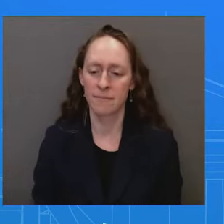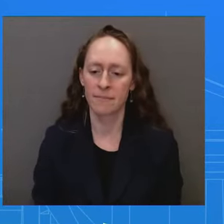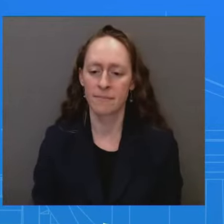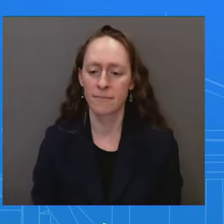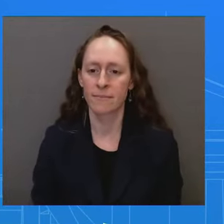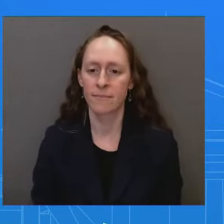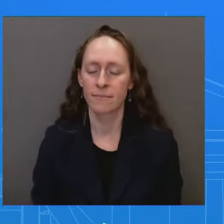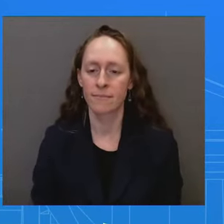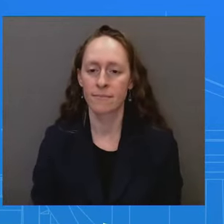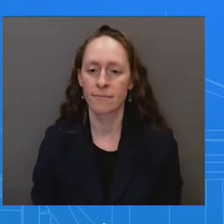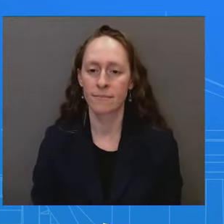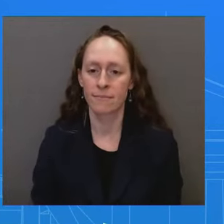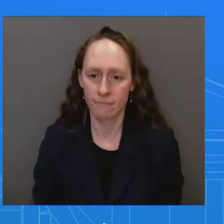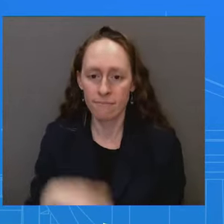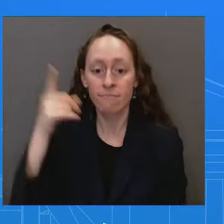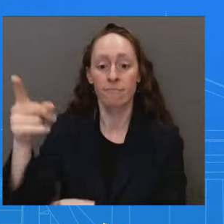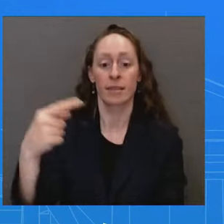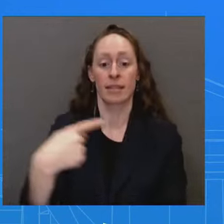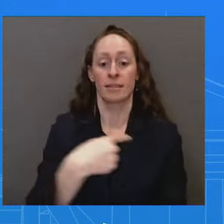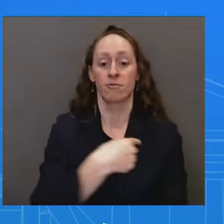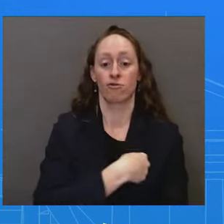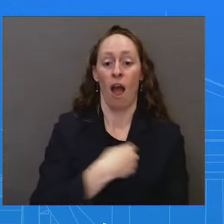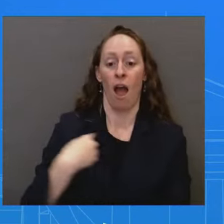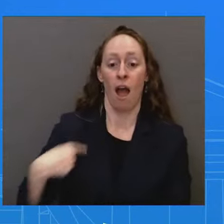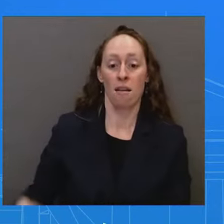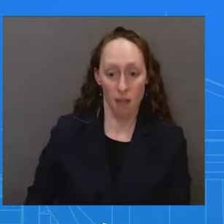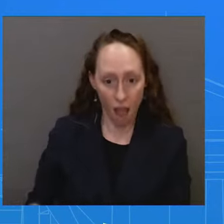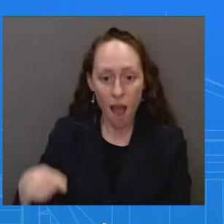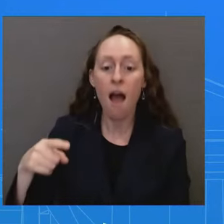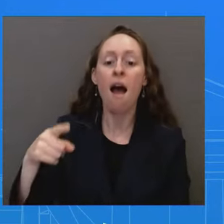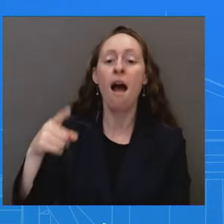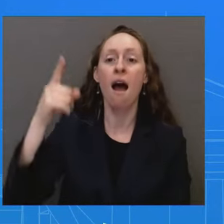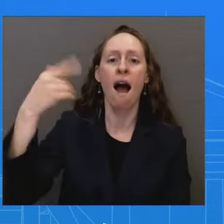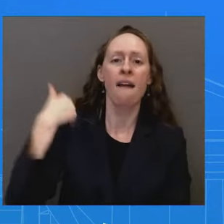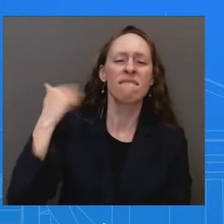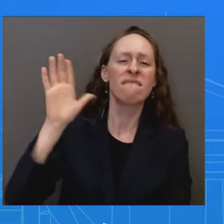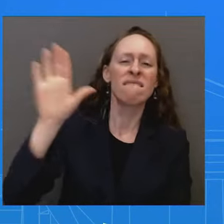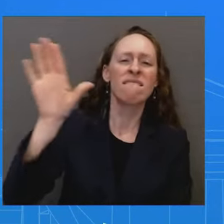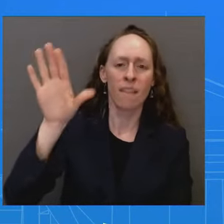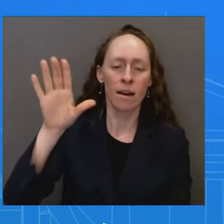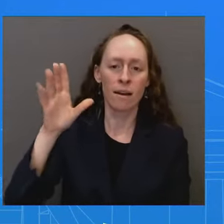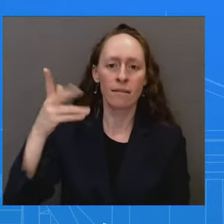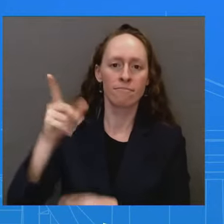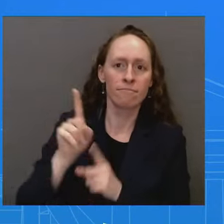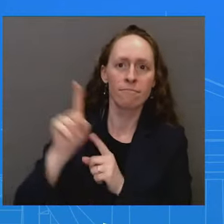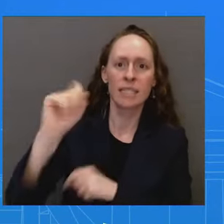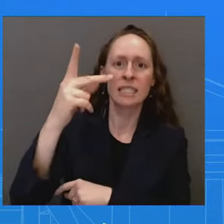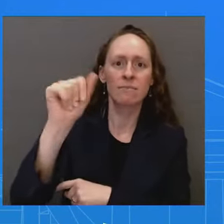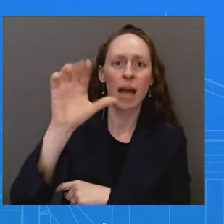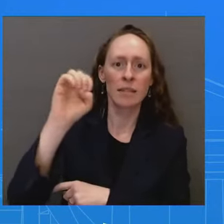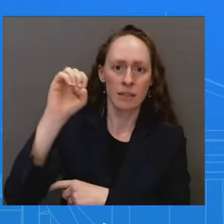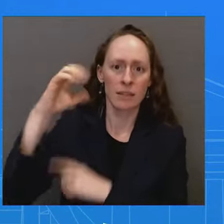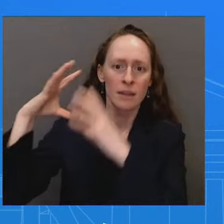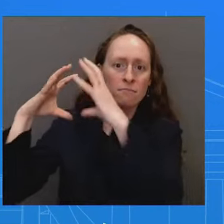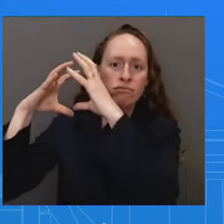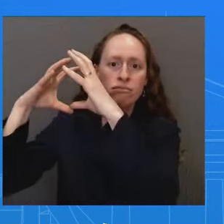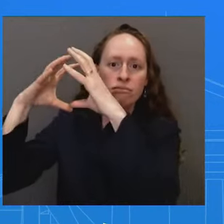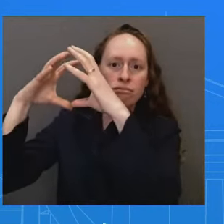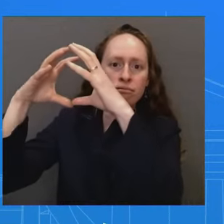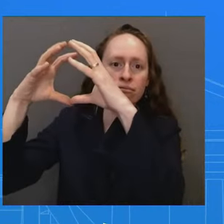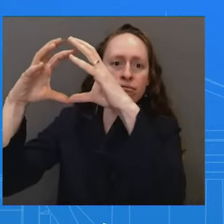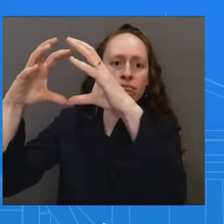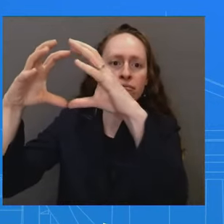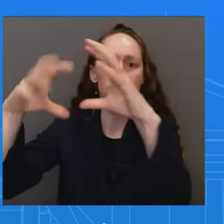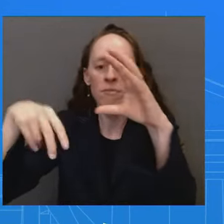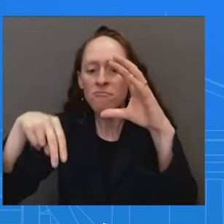Yesterday, they sent 10 aircrafts, four ships, and four balloons. Some kind of weird 12 days of Christmas. What is the